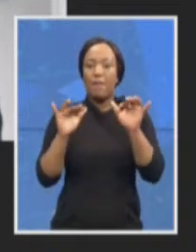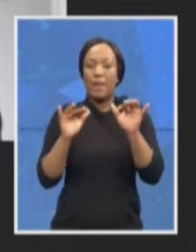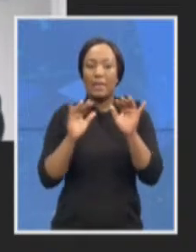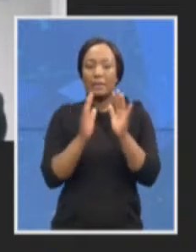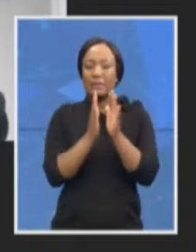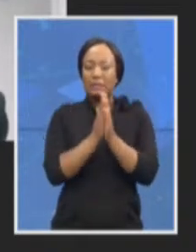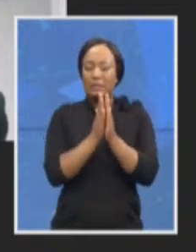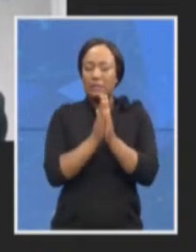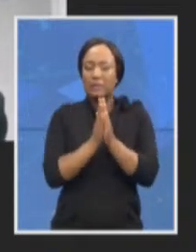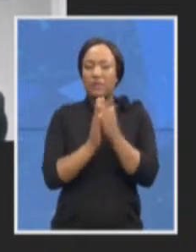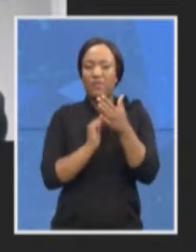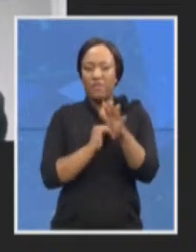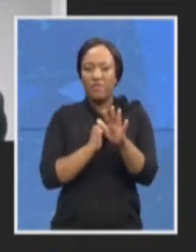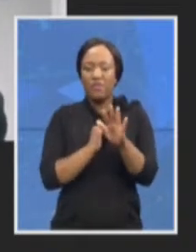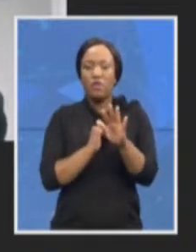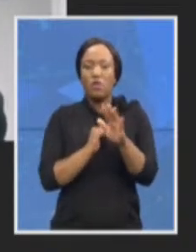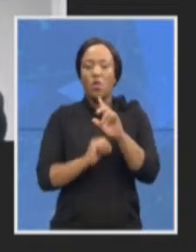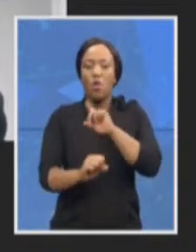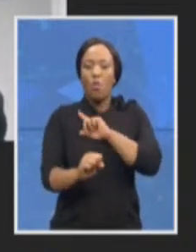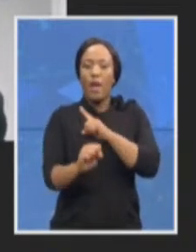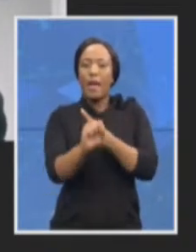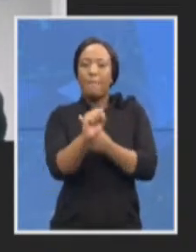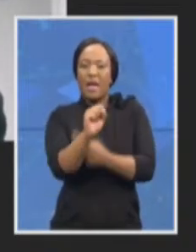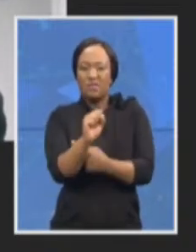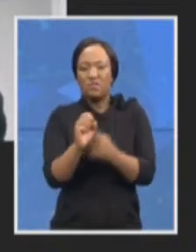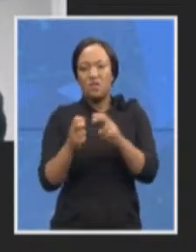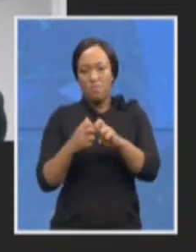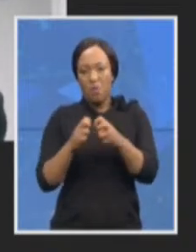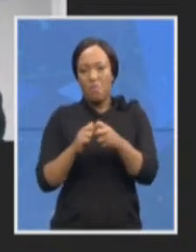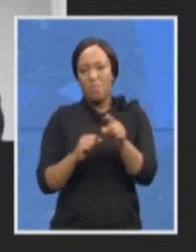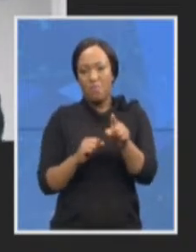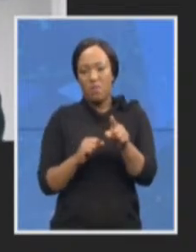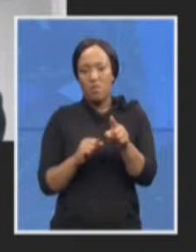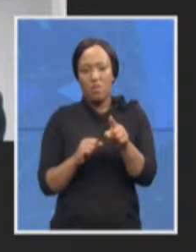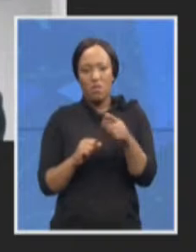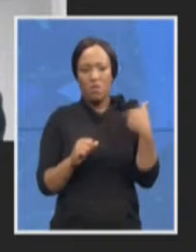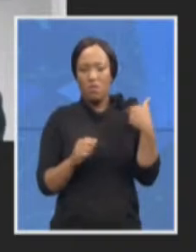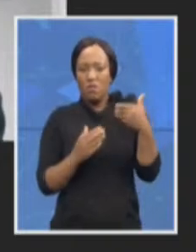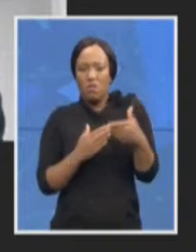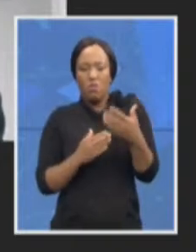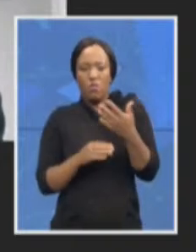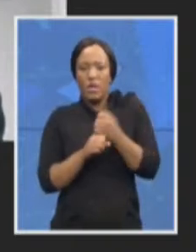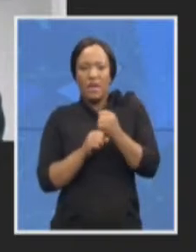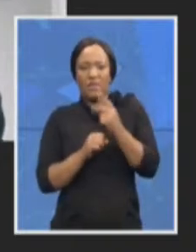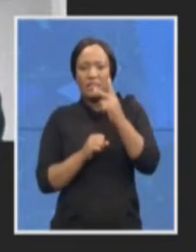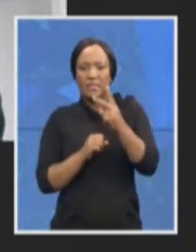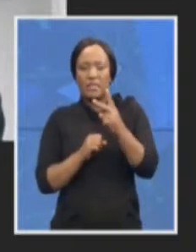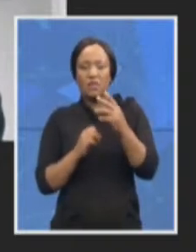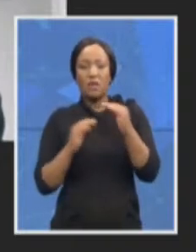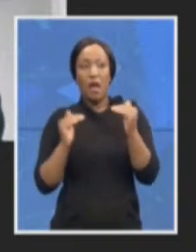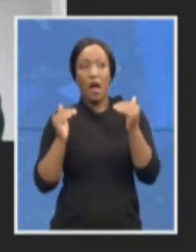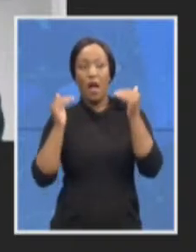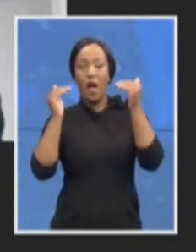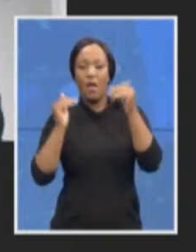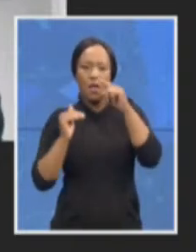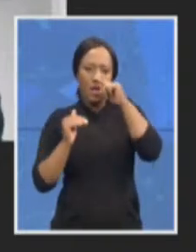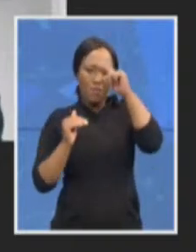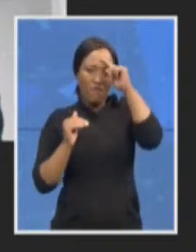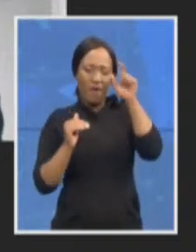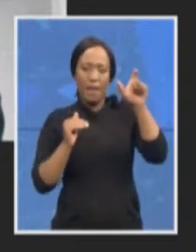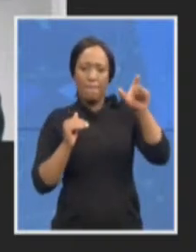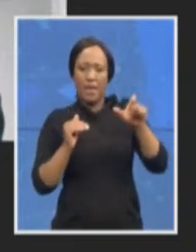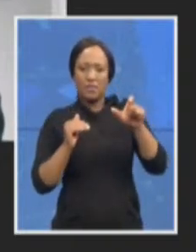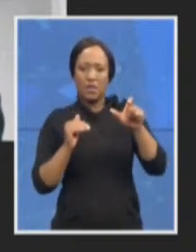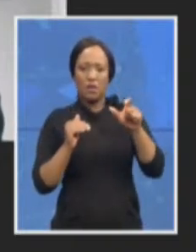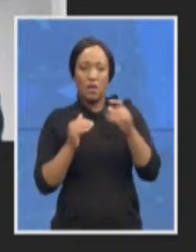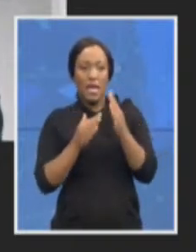which are evident from the fact that we haven't seen high profile sophisticated commercial crimes cases actually being tried and resulting in